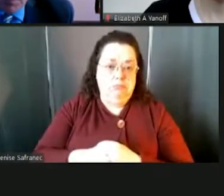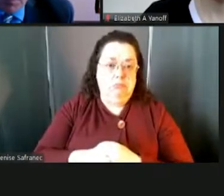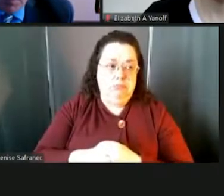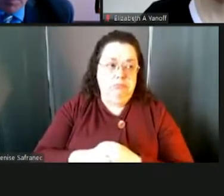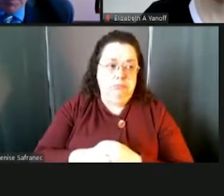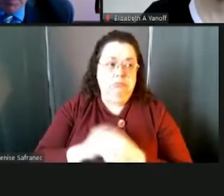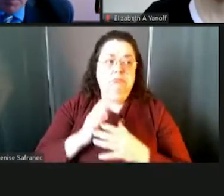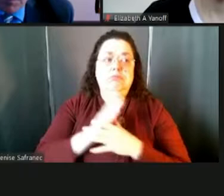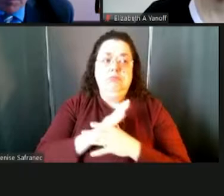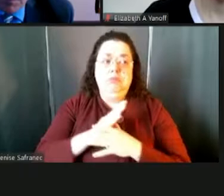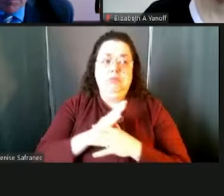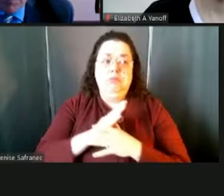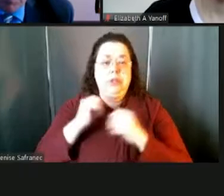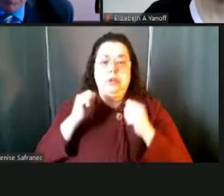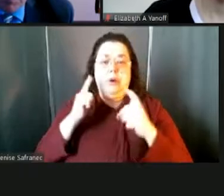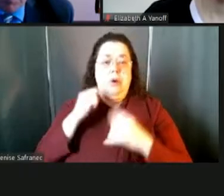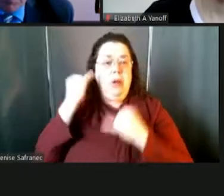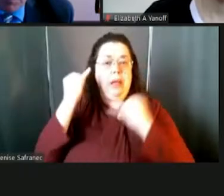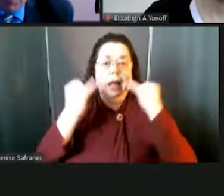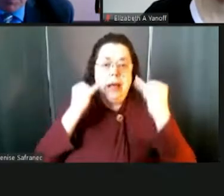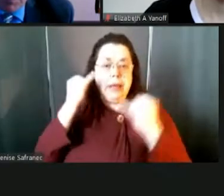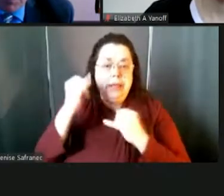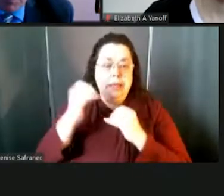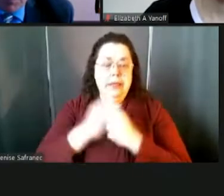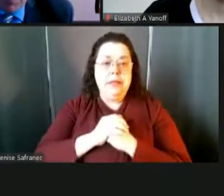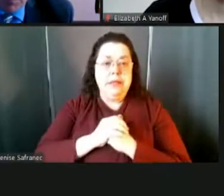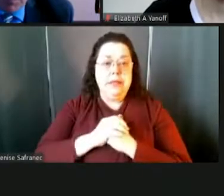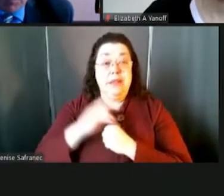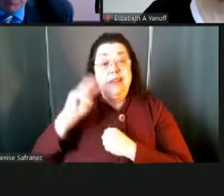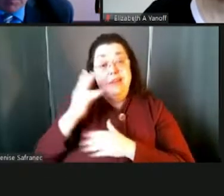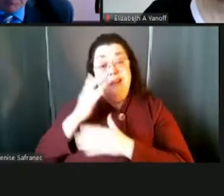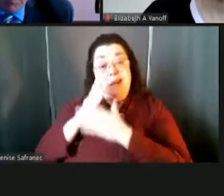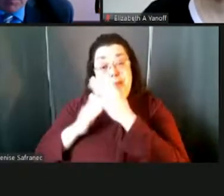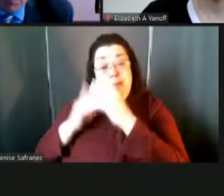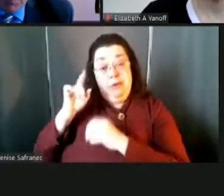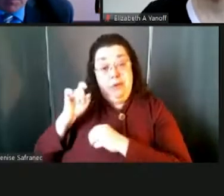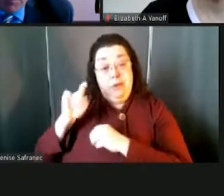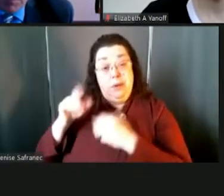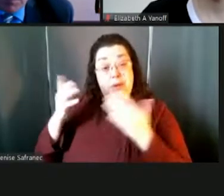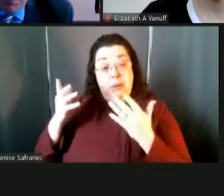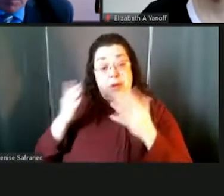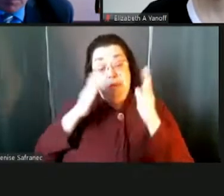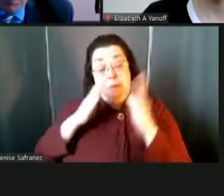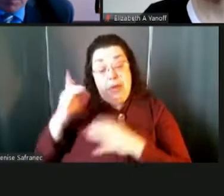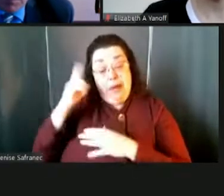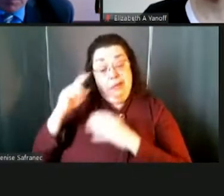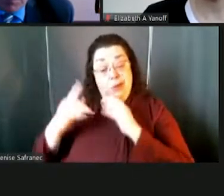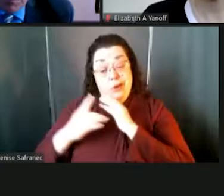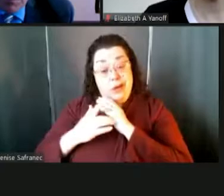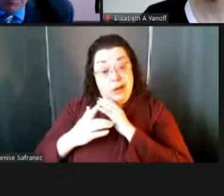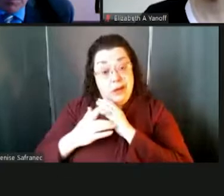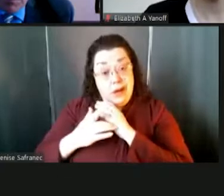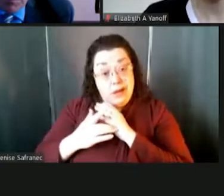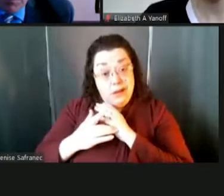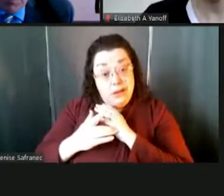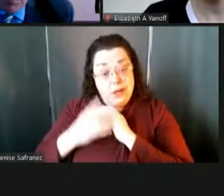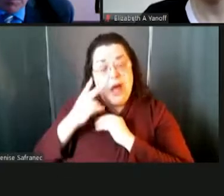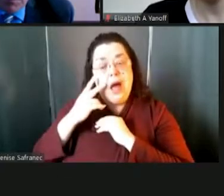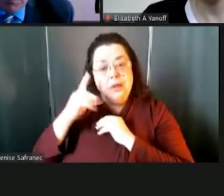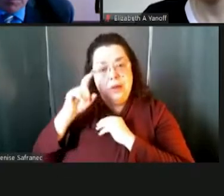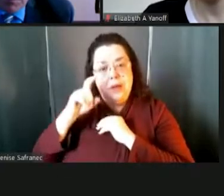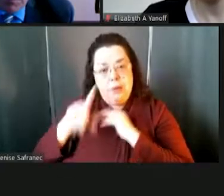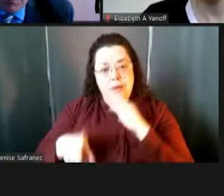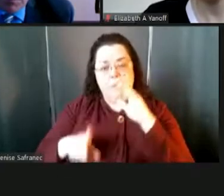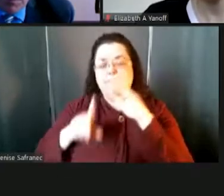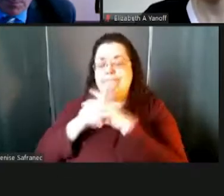from all of the, all of my colleagues. Your second part of your question was, uh, planning for technology. And I did see that question pop up